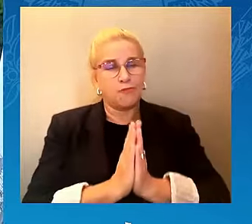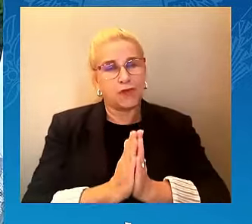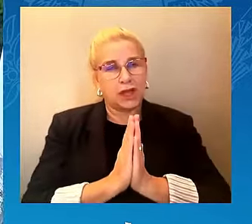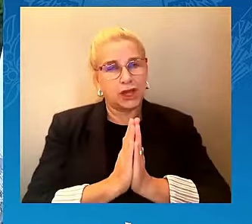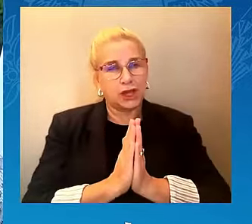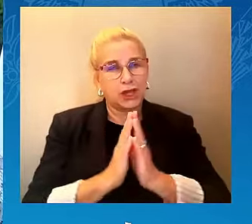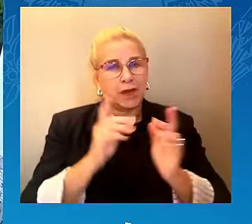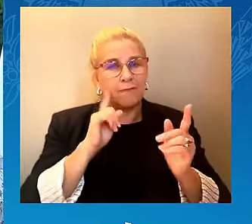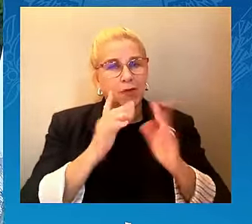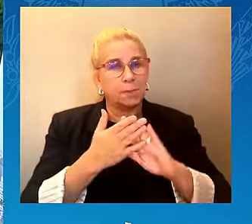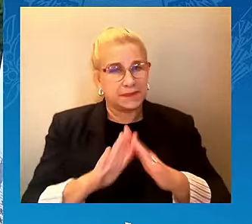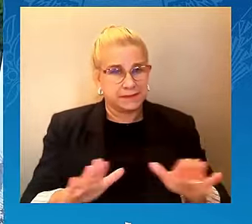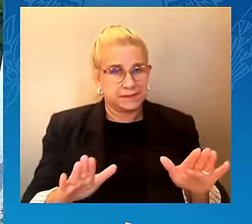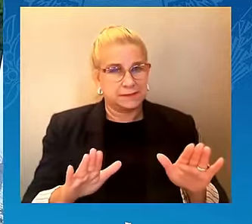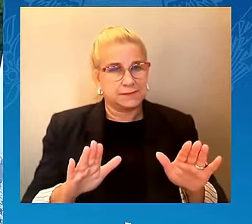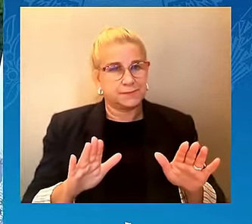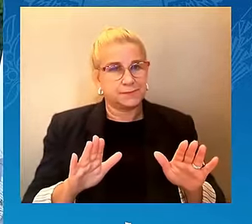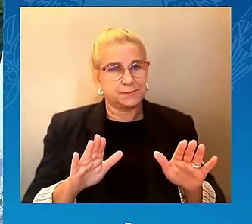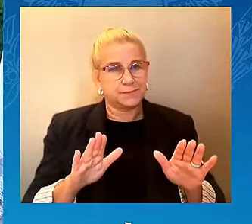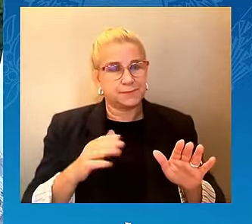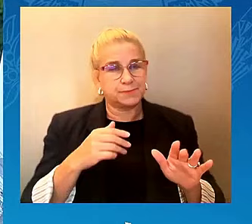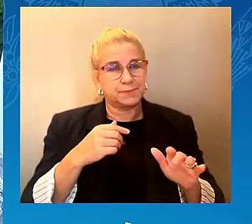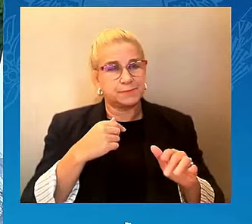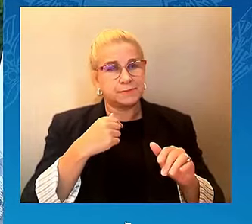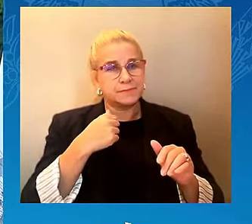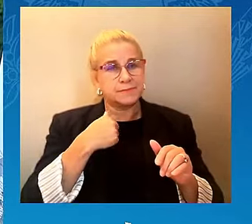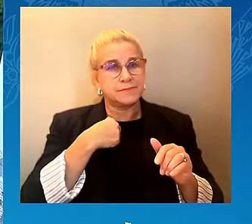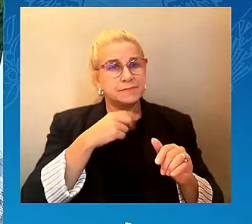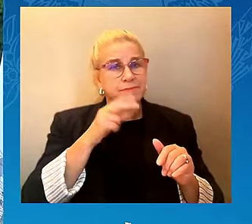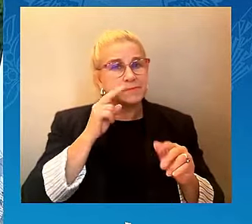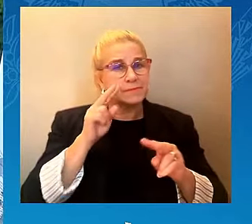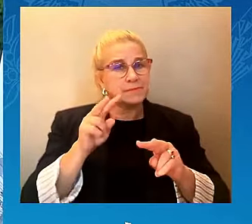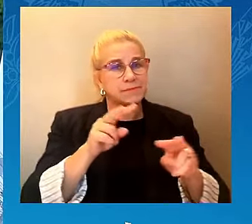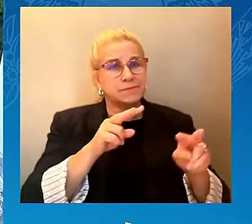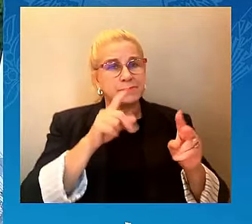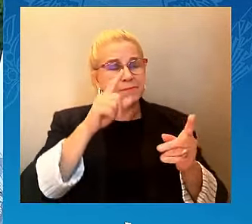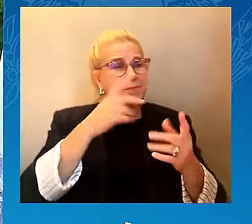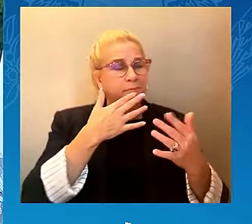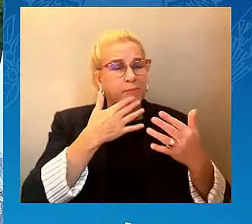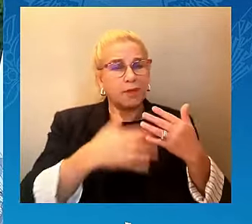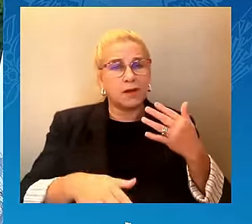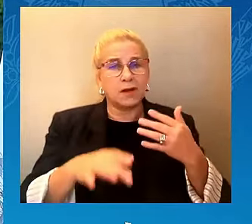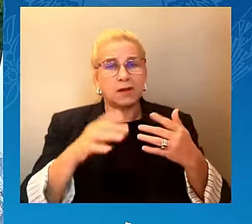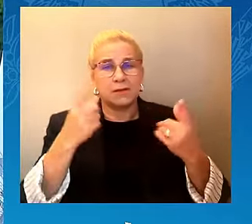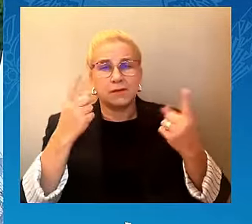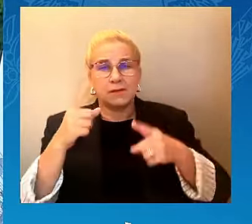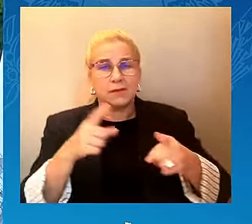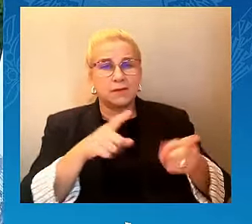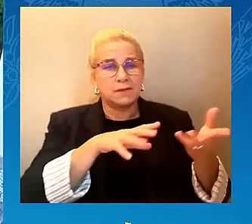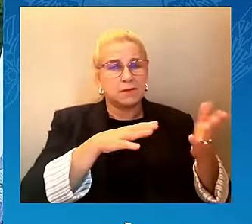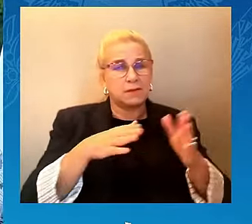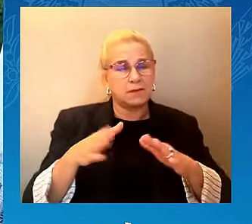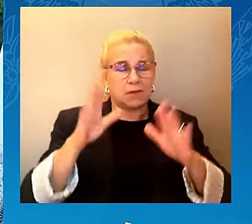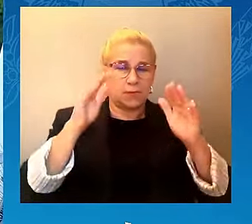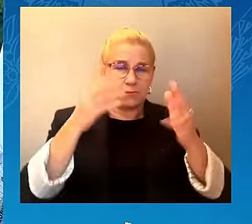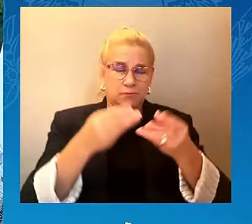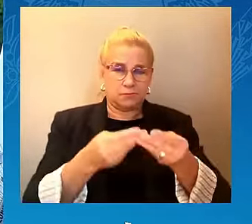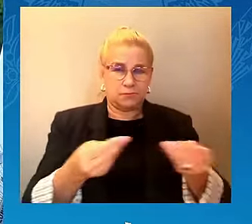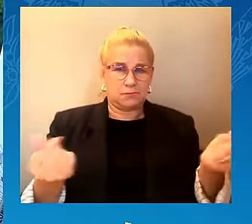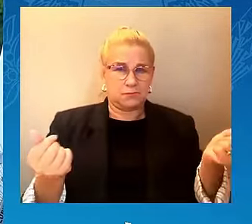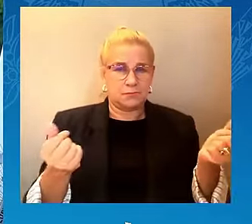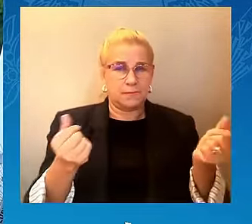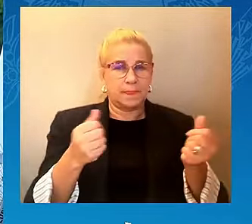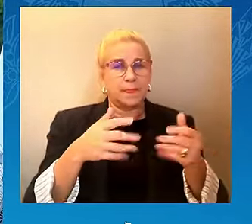vice president, I take this role very seriously. Kamala is the one who encouraged me to use my